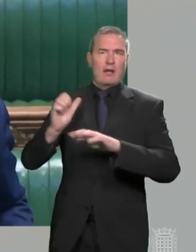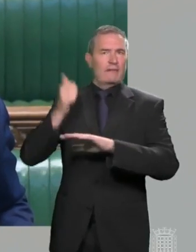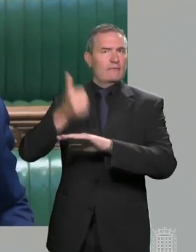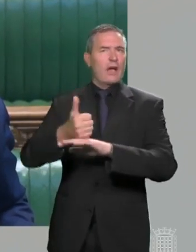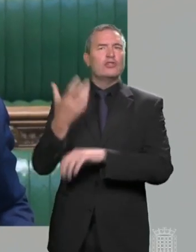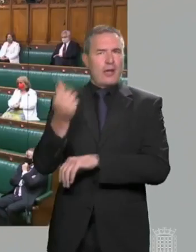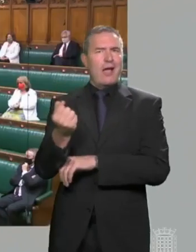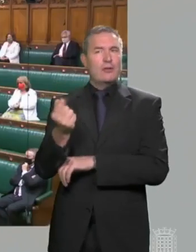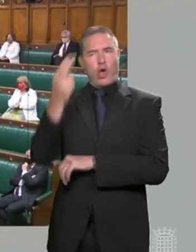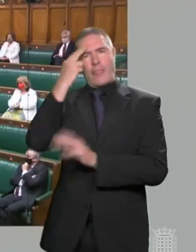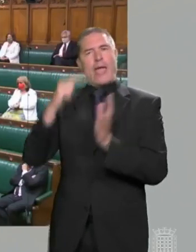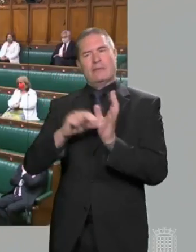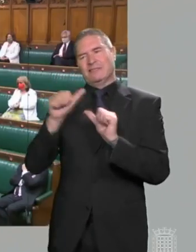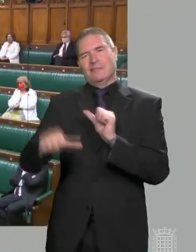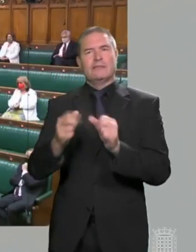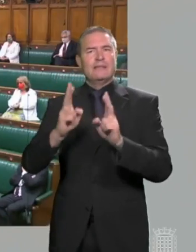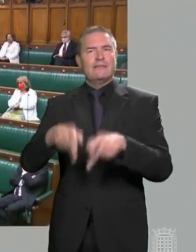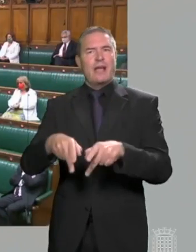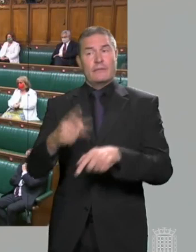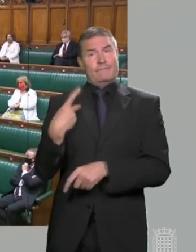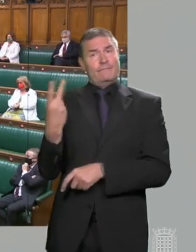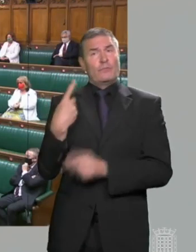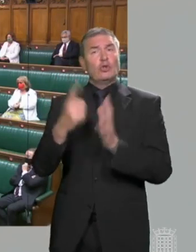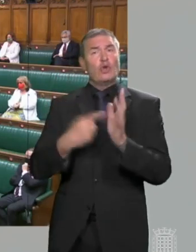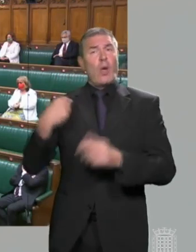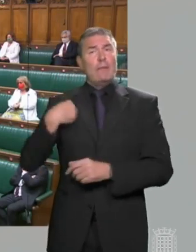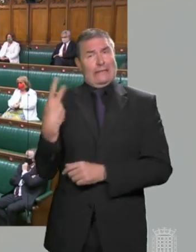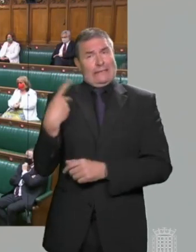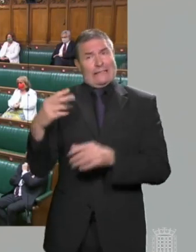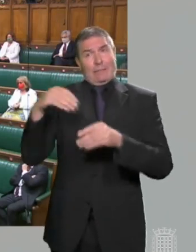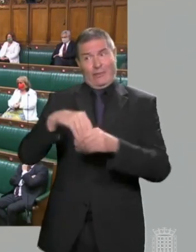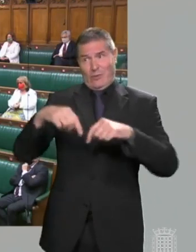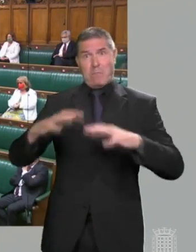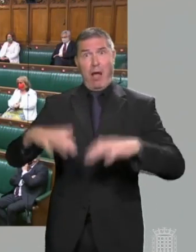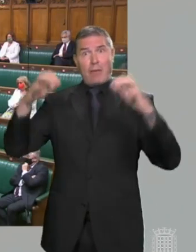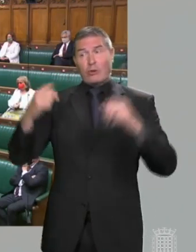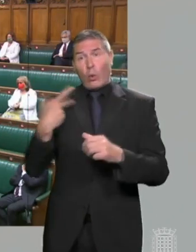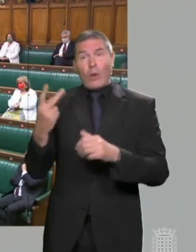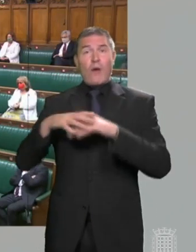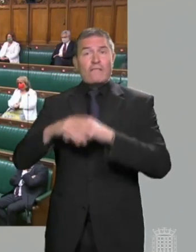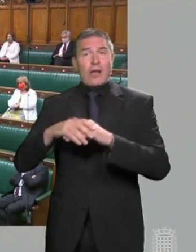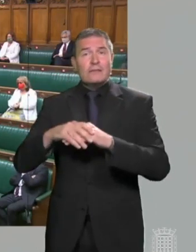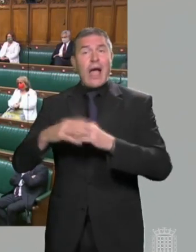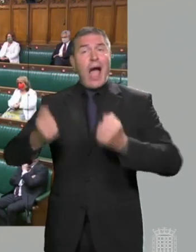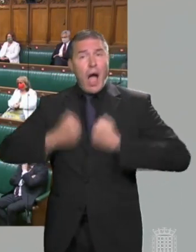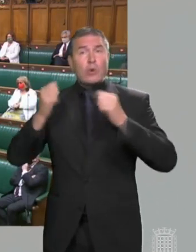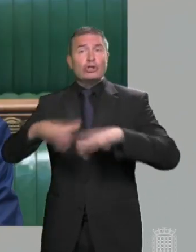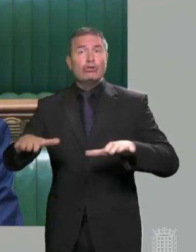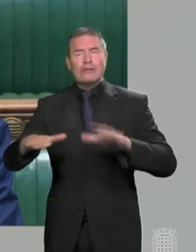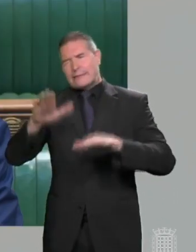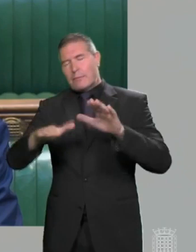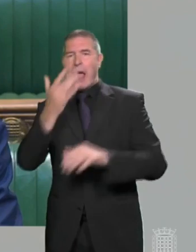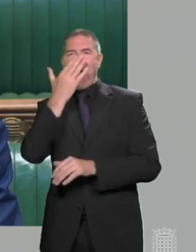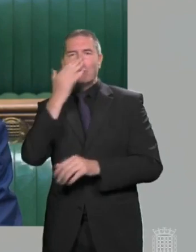doing in her name. Joe and I were in the same intake into this house. We were friends, and our children are around the same age.